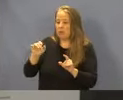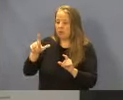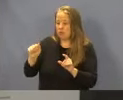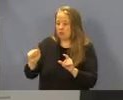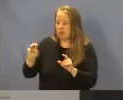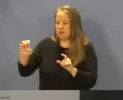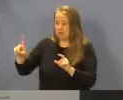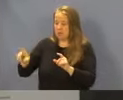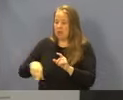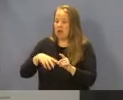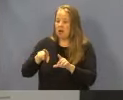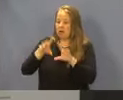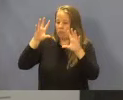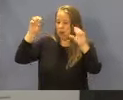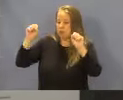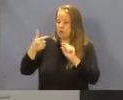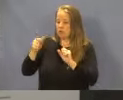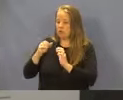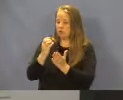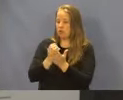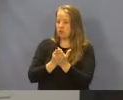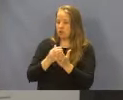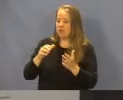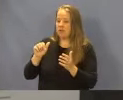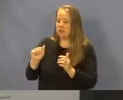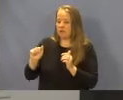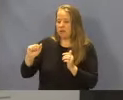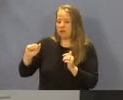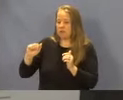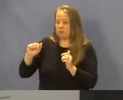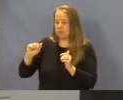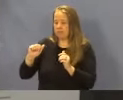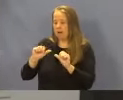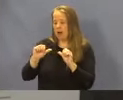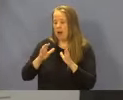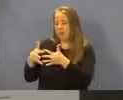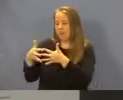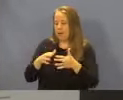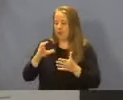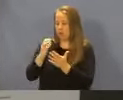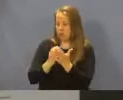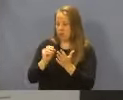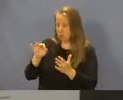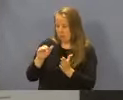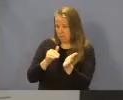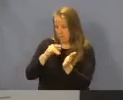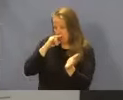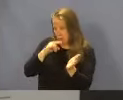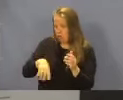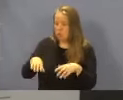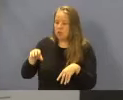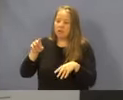M.D., M.D., Georgia Chapter, American Academy of Pediatricians, Samuel L. Church, M.D.,